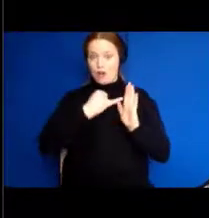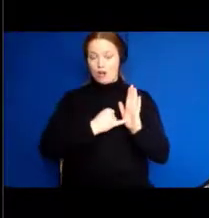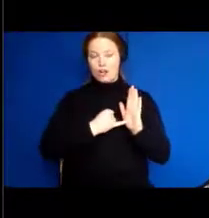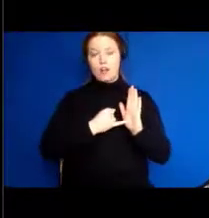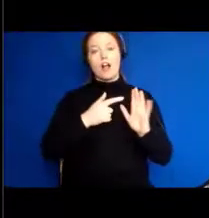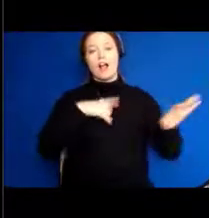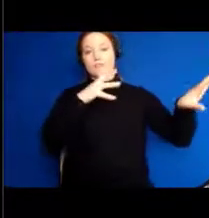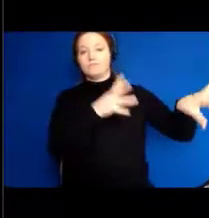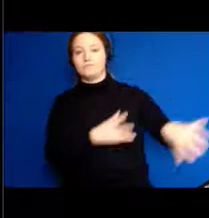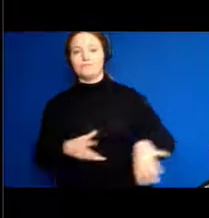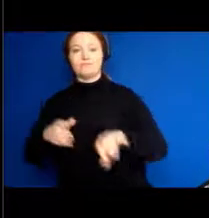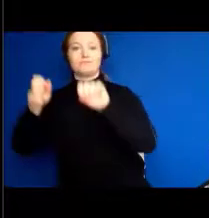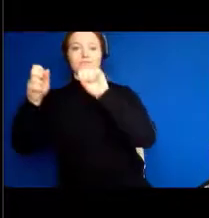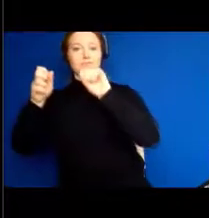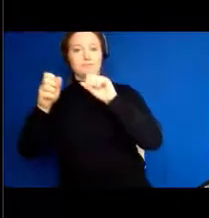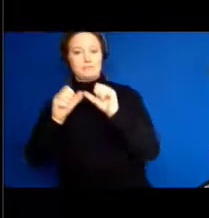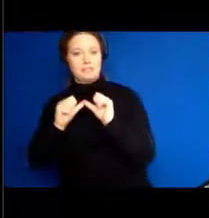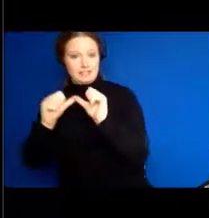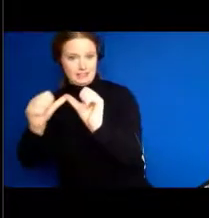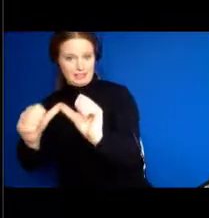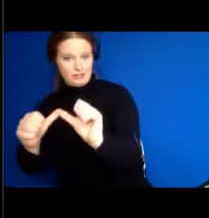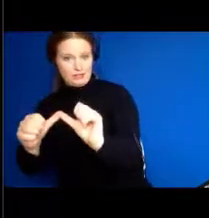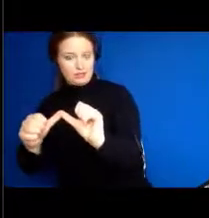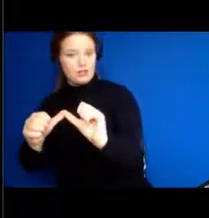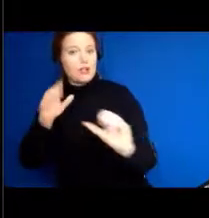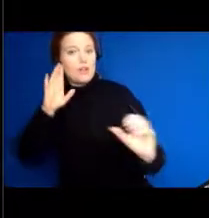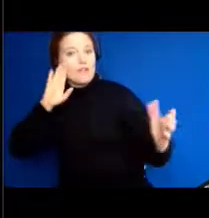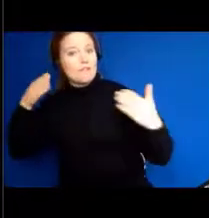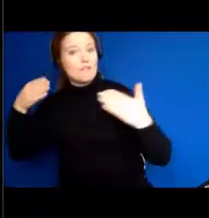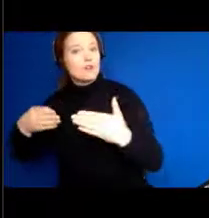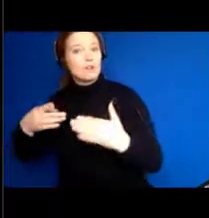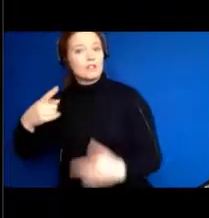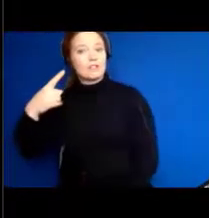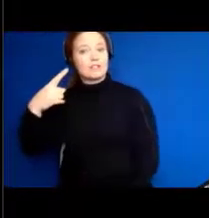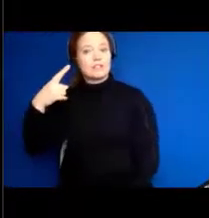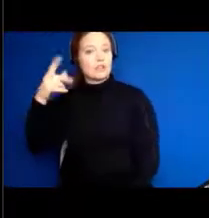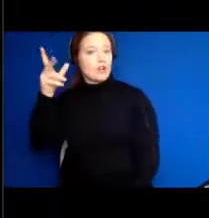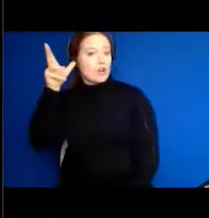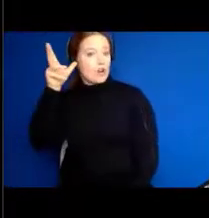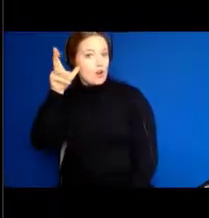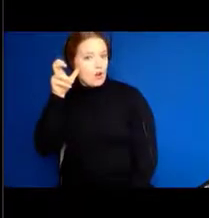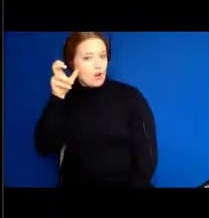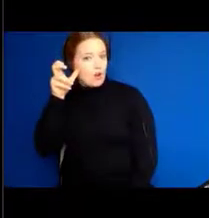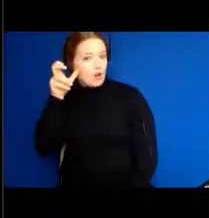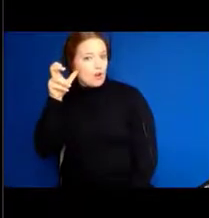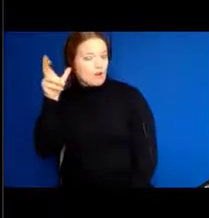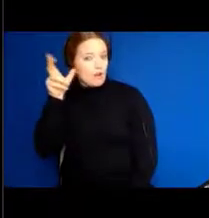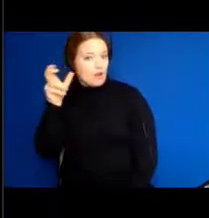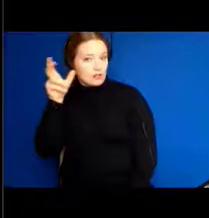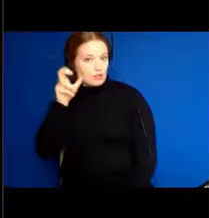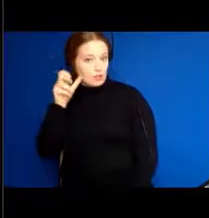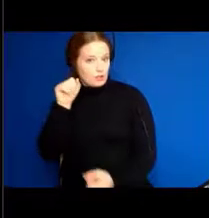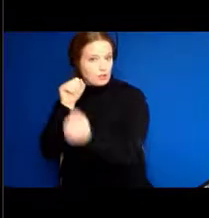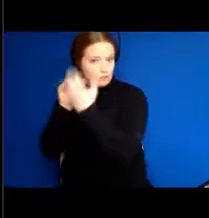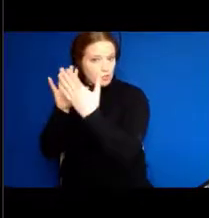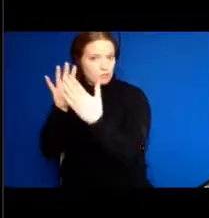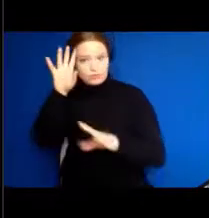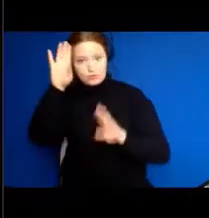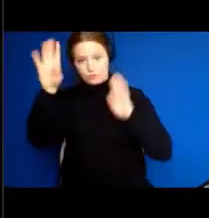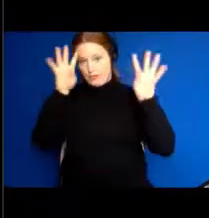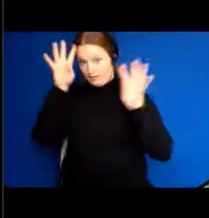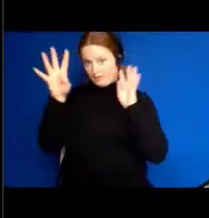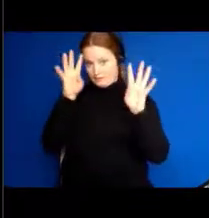look at some auditory ways in which you can be creative too, and I'm going to try to focus